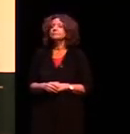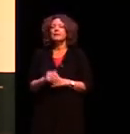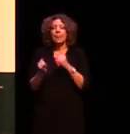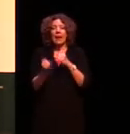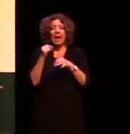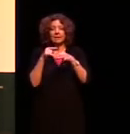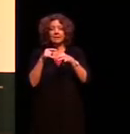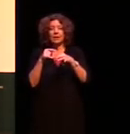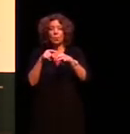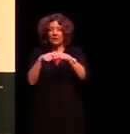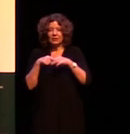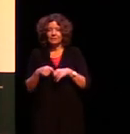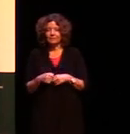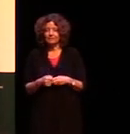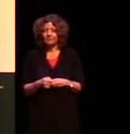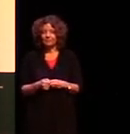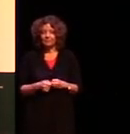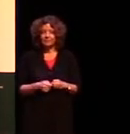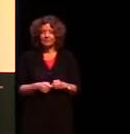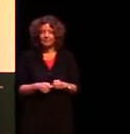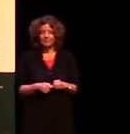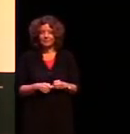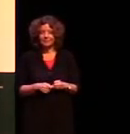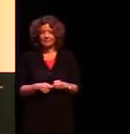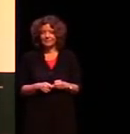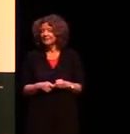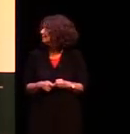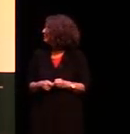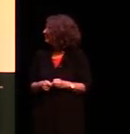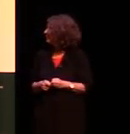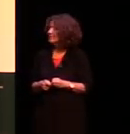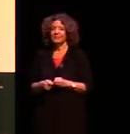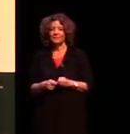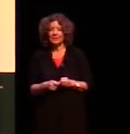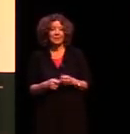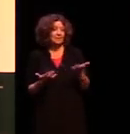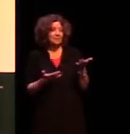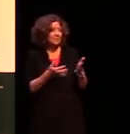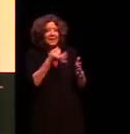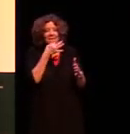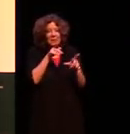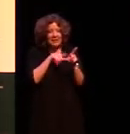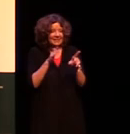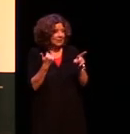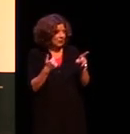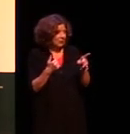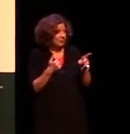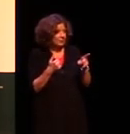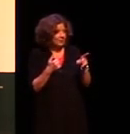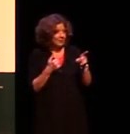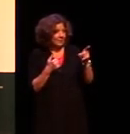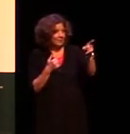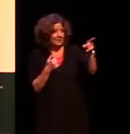last question apparently I've been I've been told but a few years ago you wrote a book with Harold